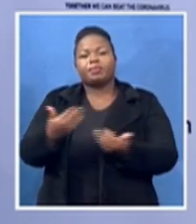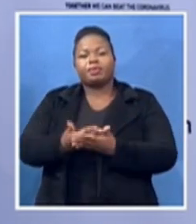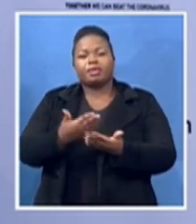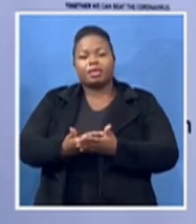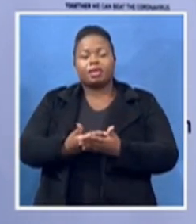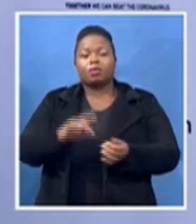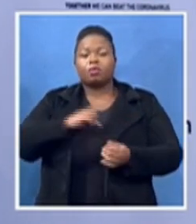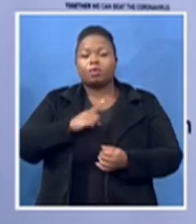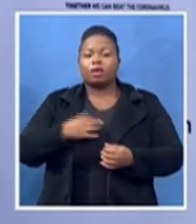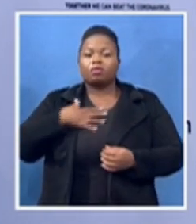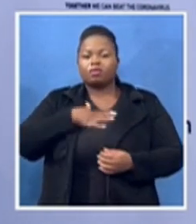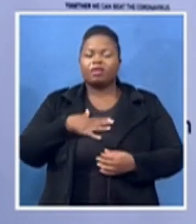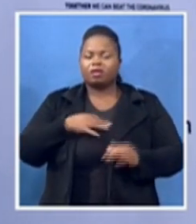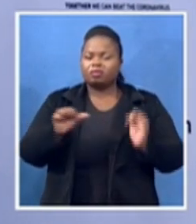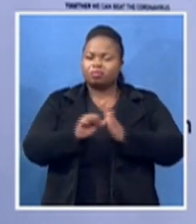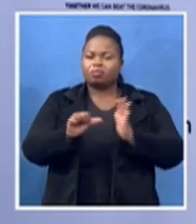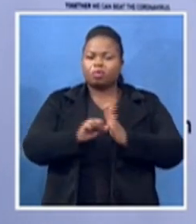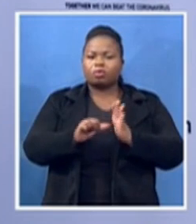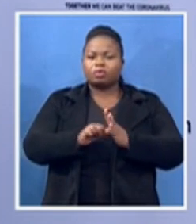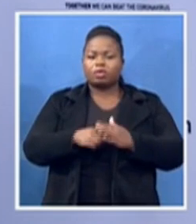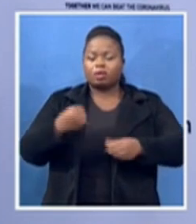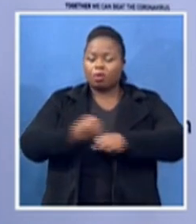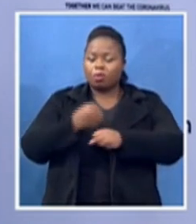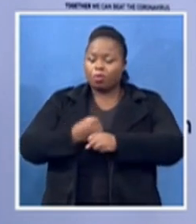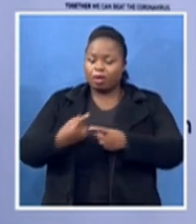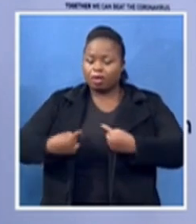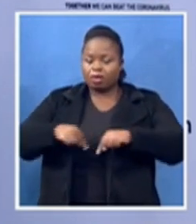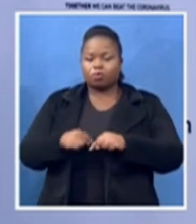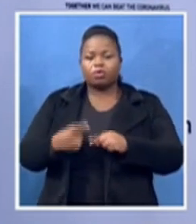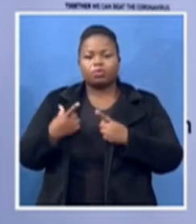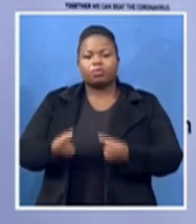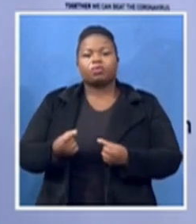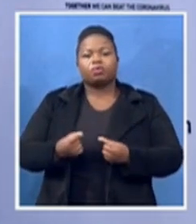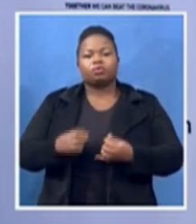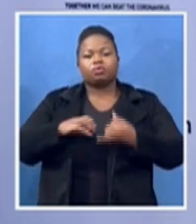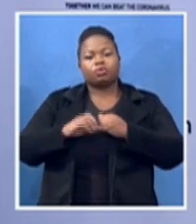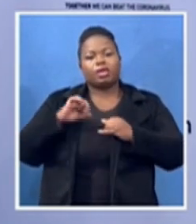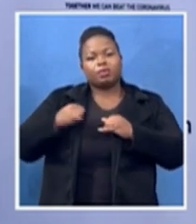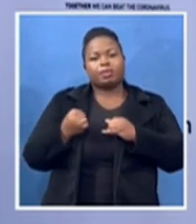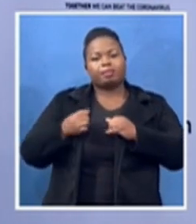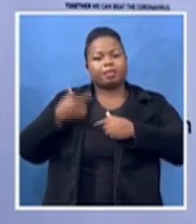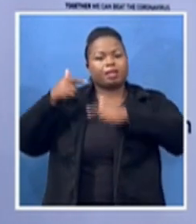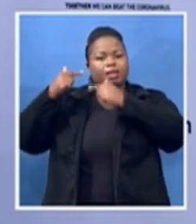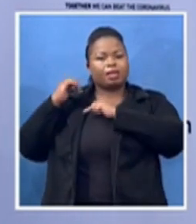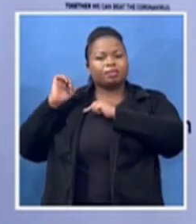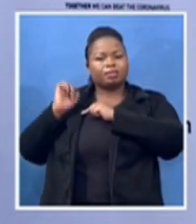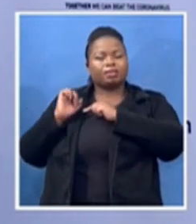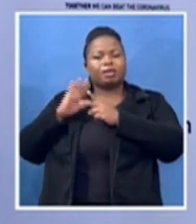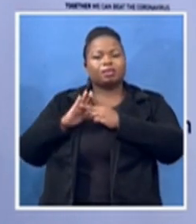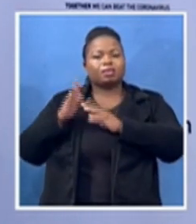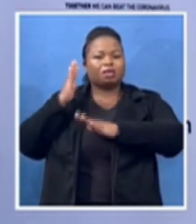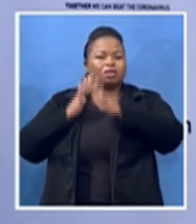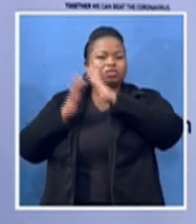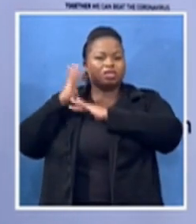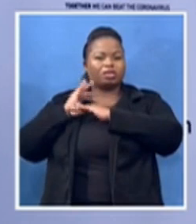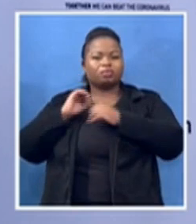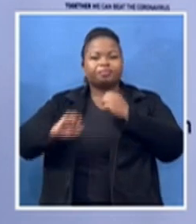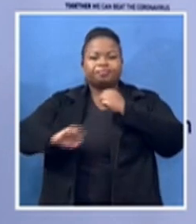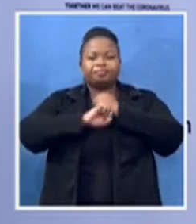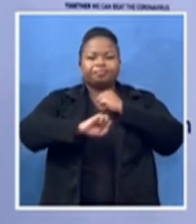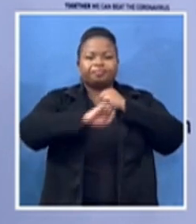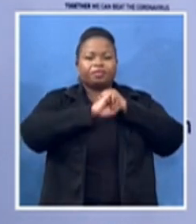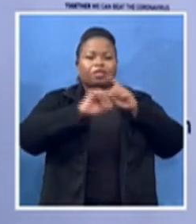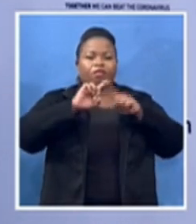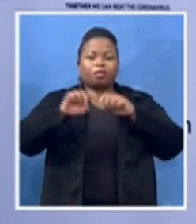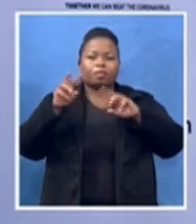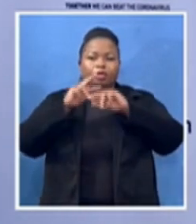legacy and heritage with the full support of the national heritage council we